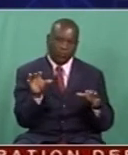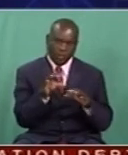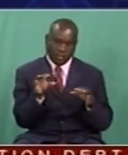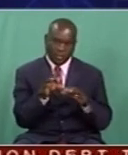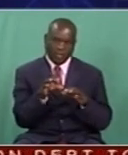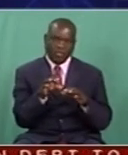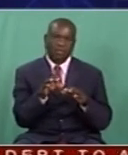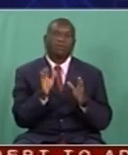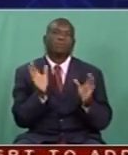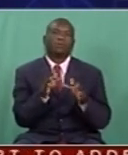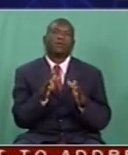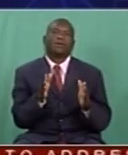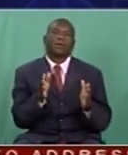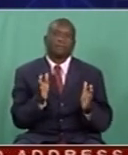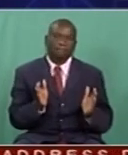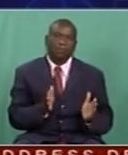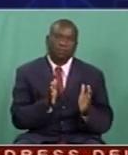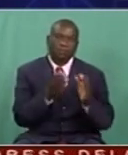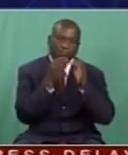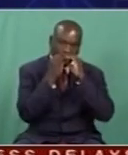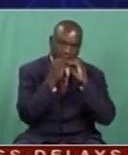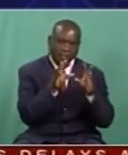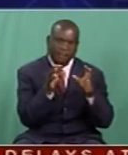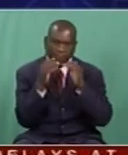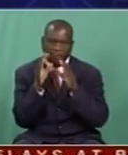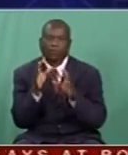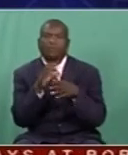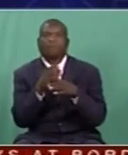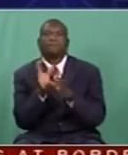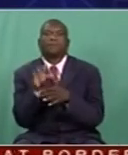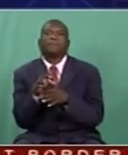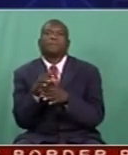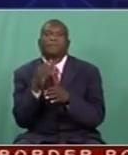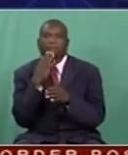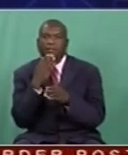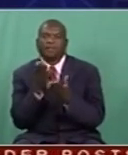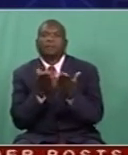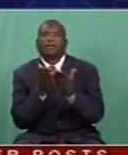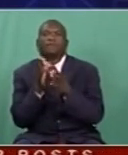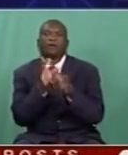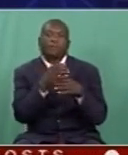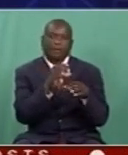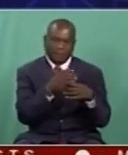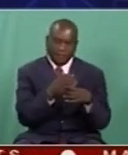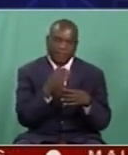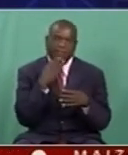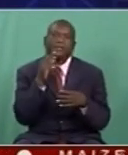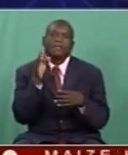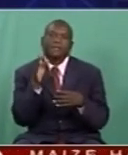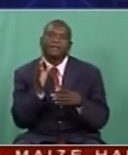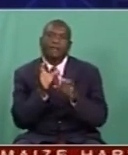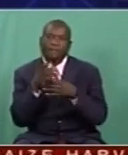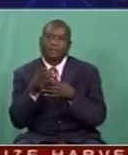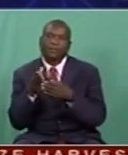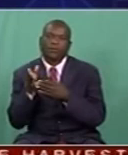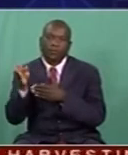powerful force in enhancing brand equity for companies, but also market equity for companies. When you actually go out as a company and